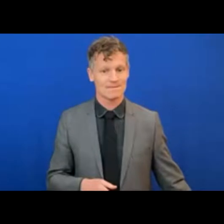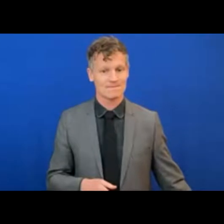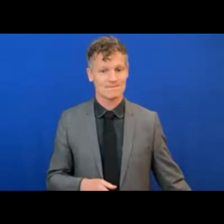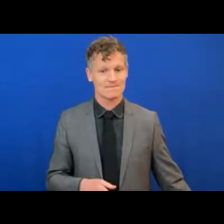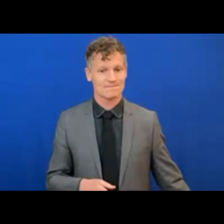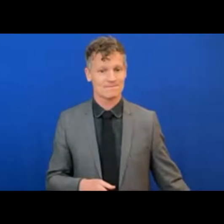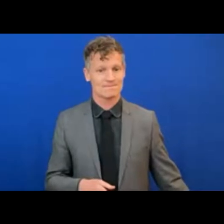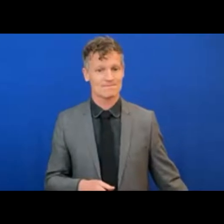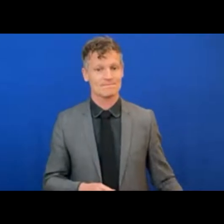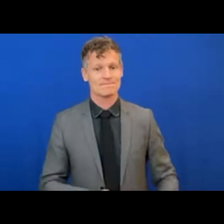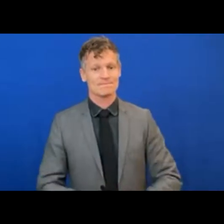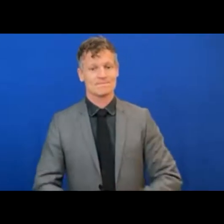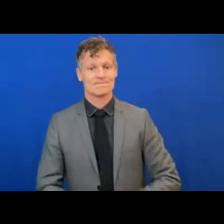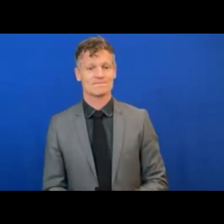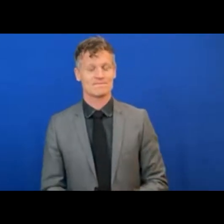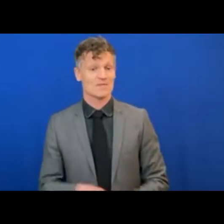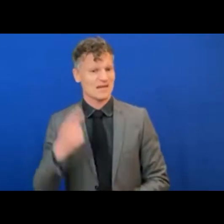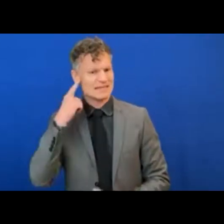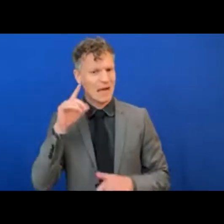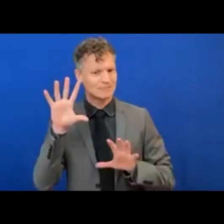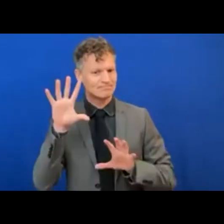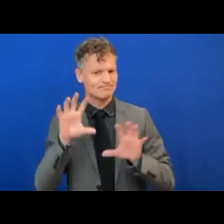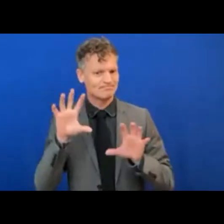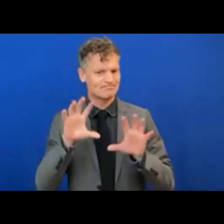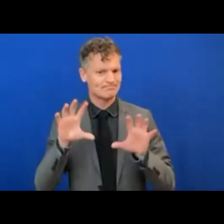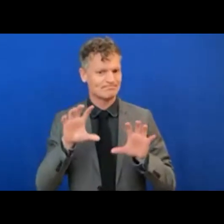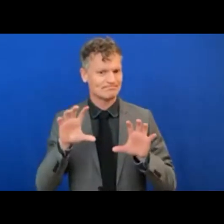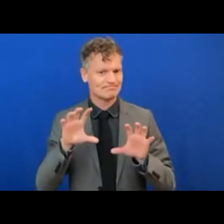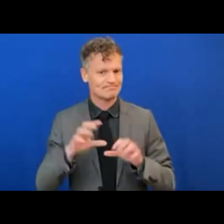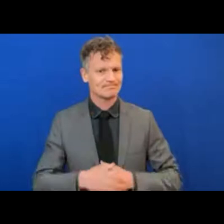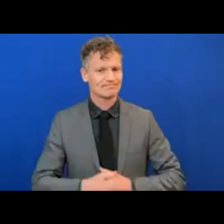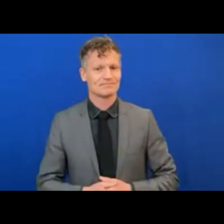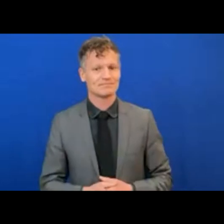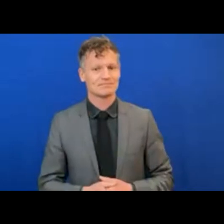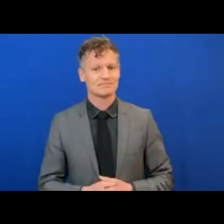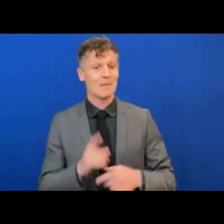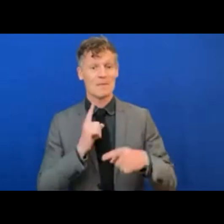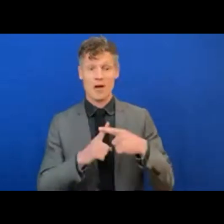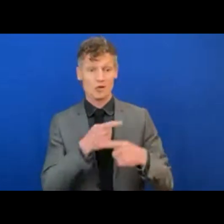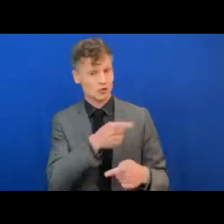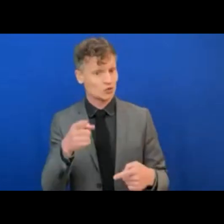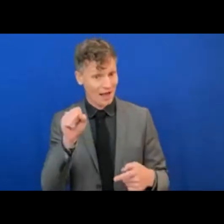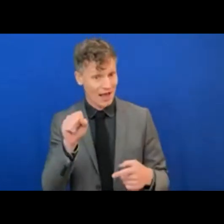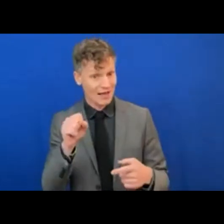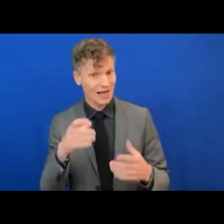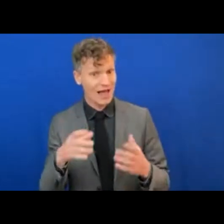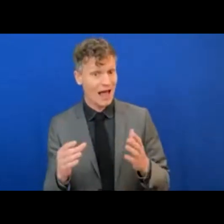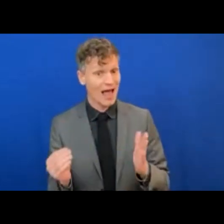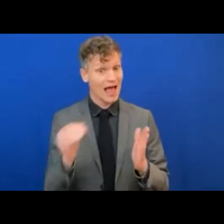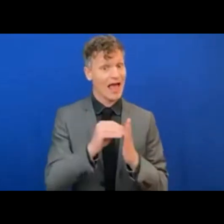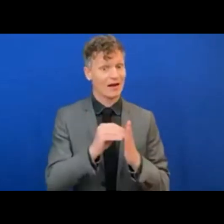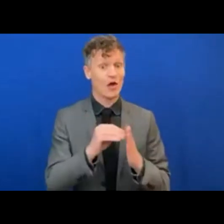ITUWTDC on your tweets. And also, you can feel free to add the Generation Connect hashtag.